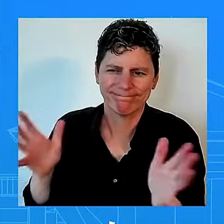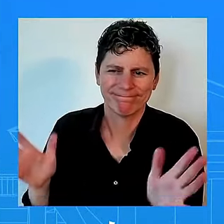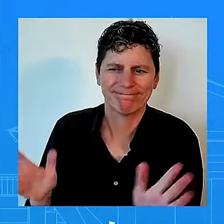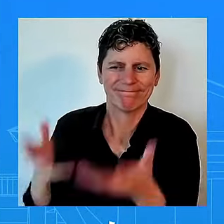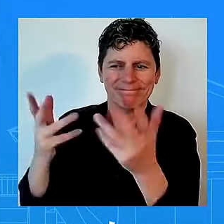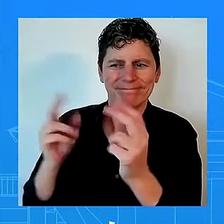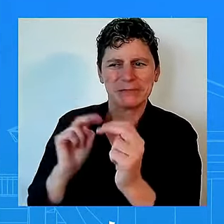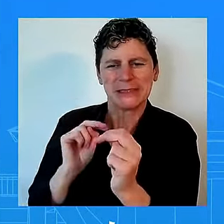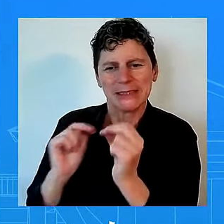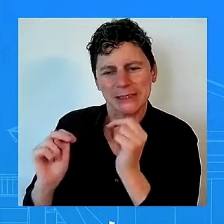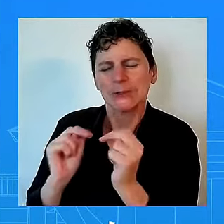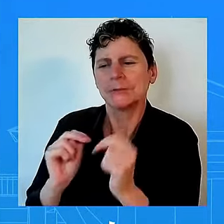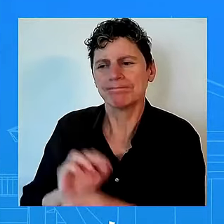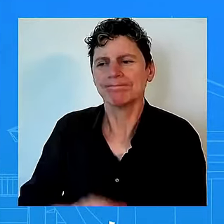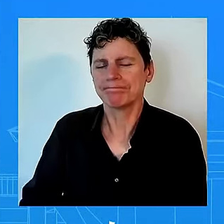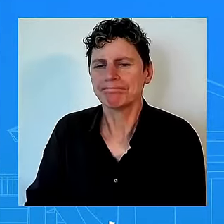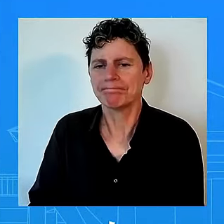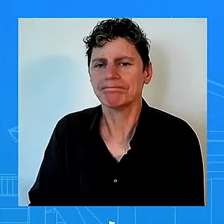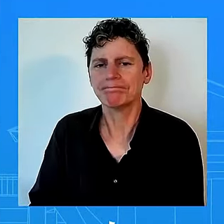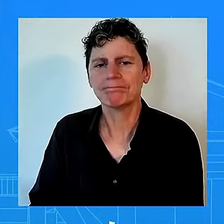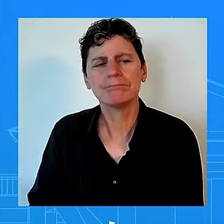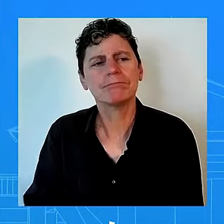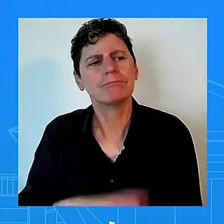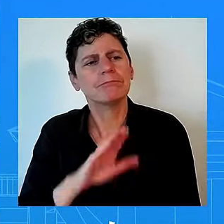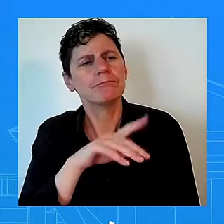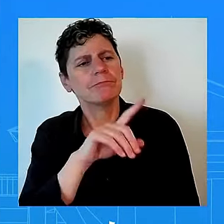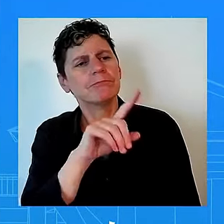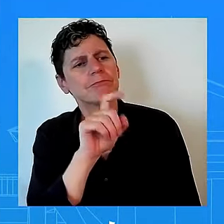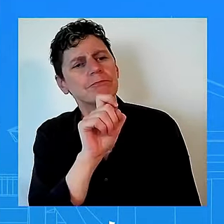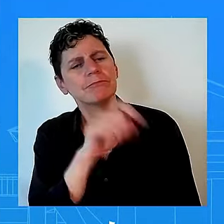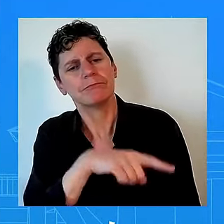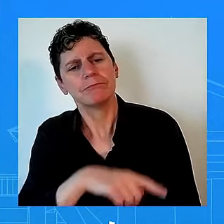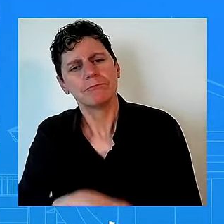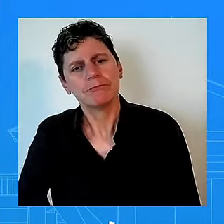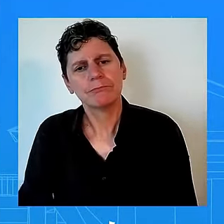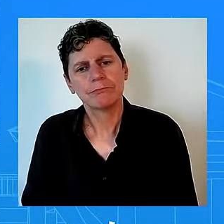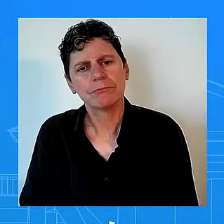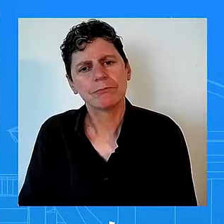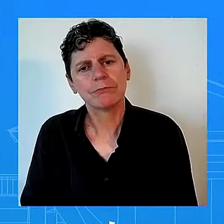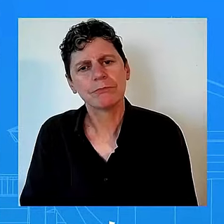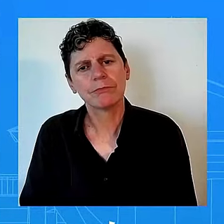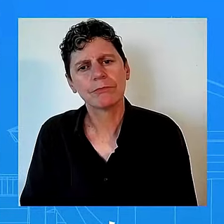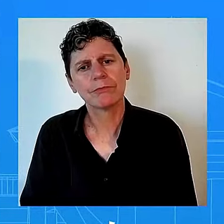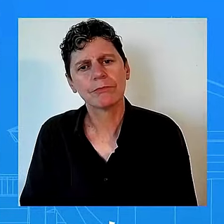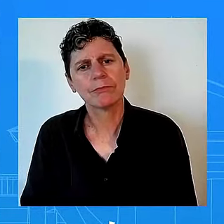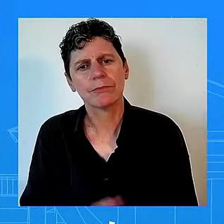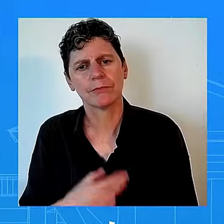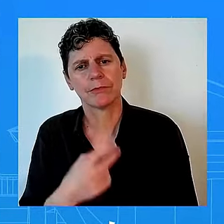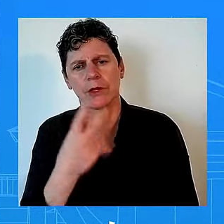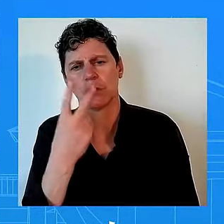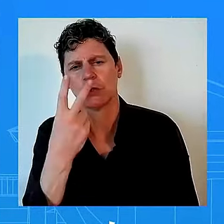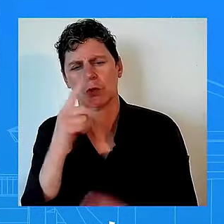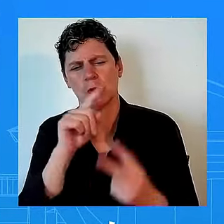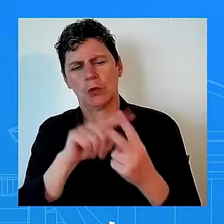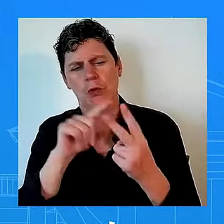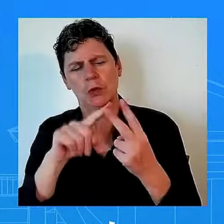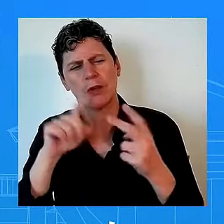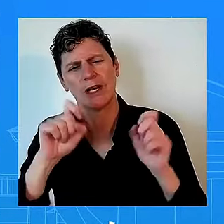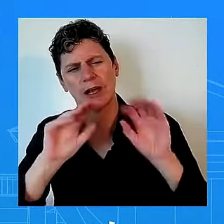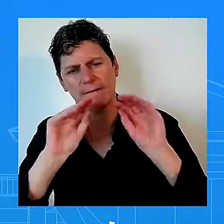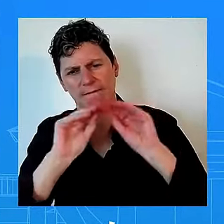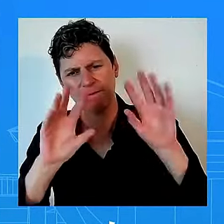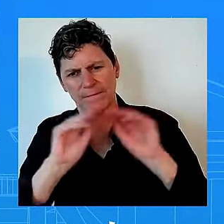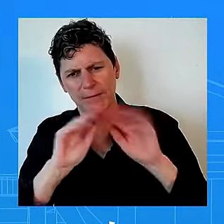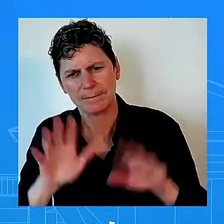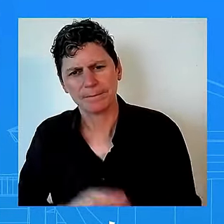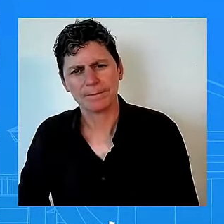um first two points of clarification on springfield yeah conspiracy theories aside the governor says